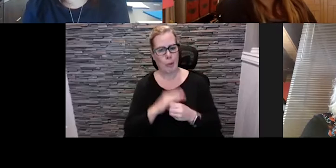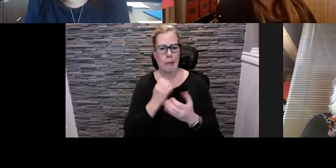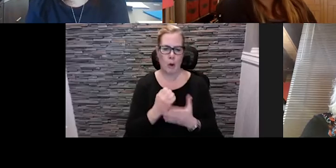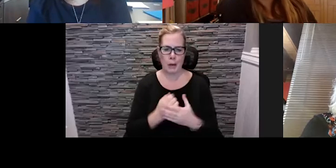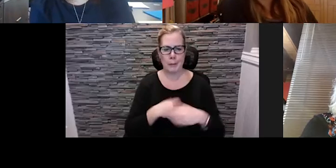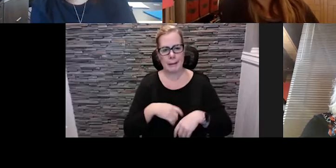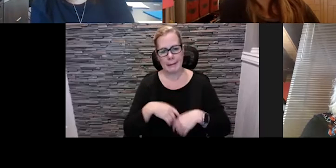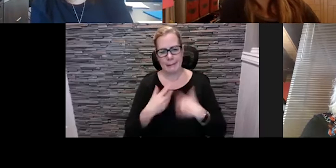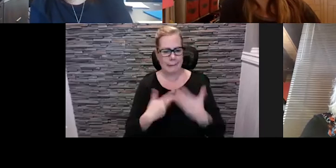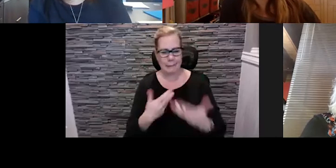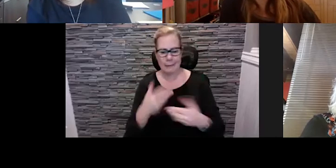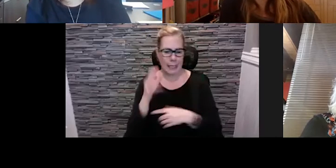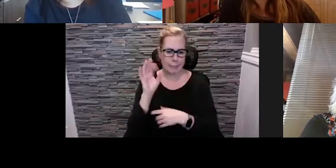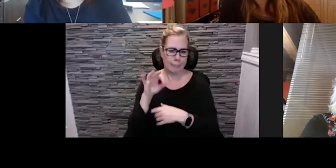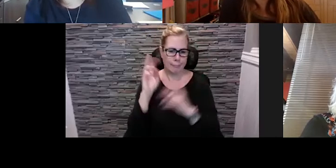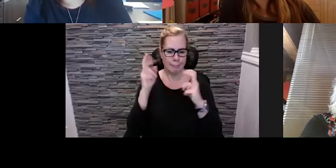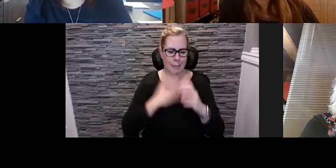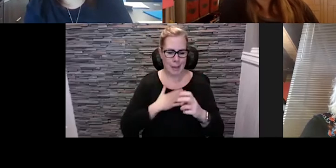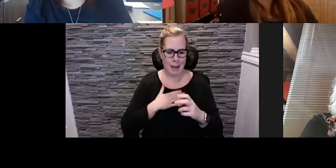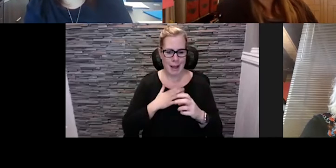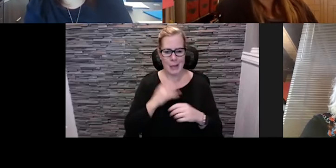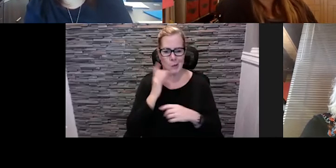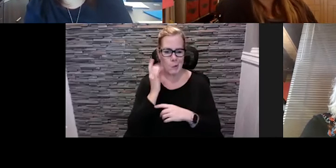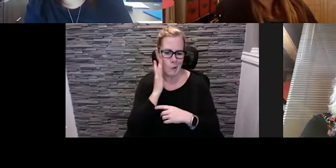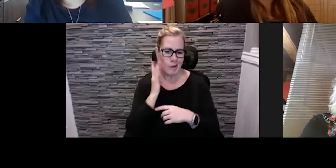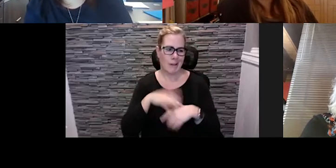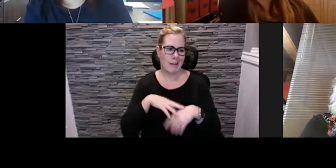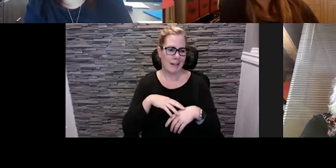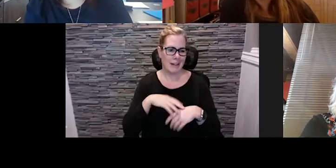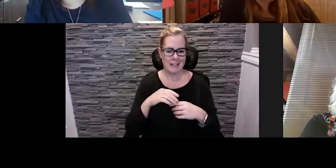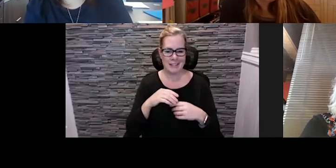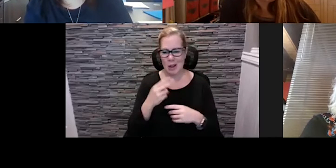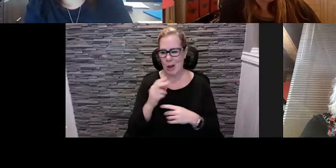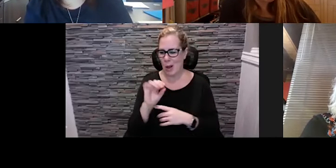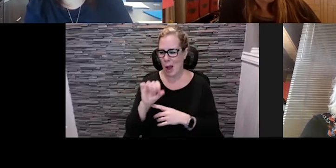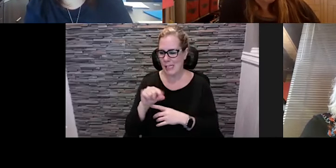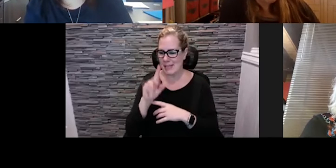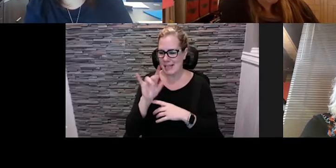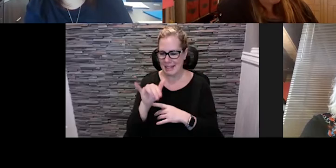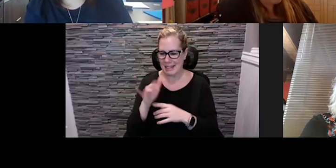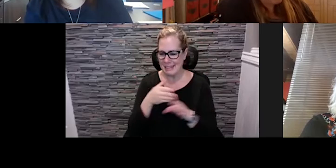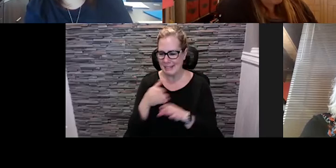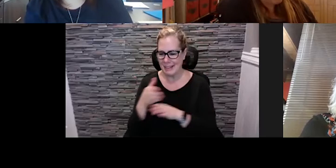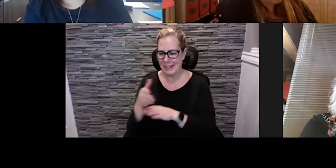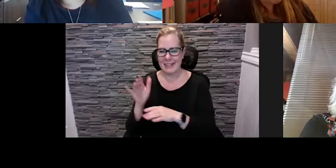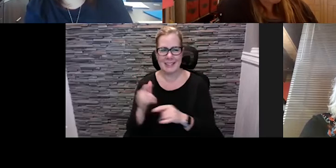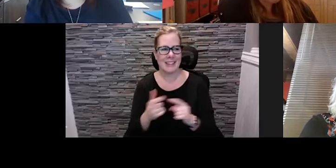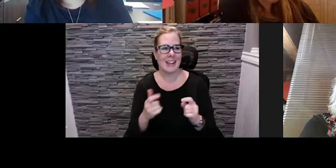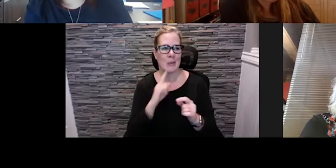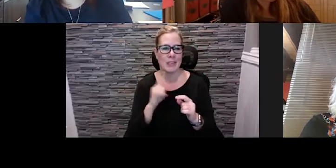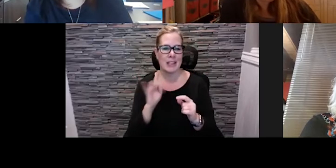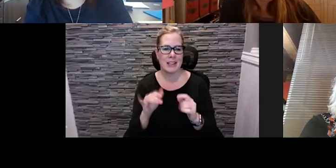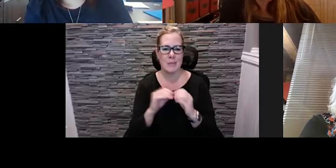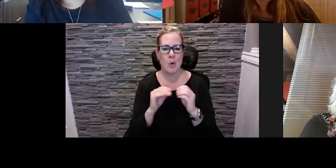local economy for the arts and hotel and hospitality sectors and um you know we it was sort of a